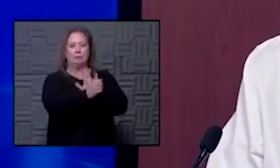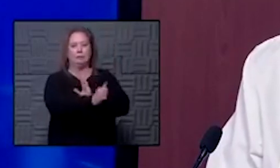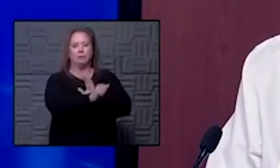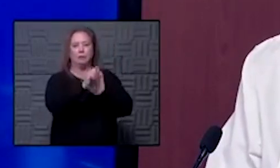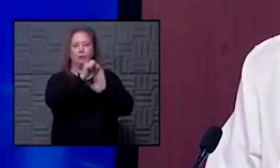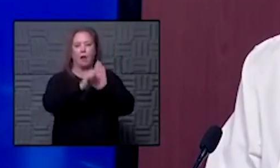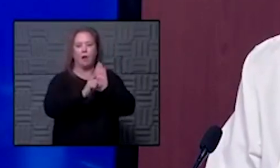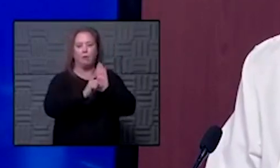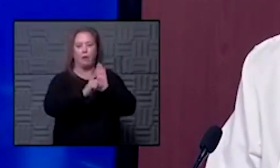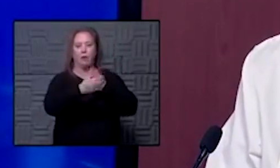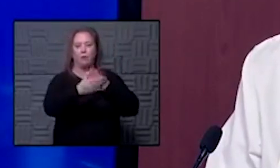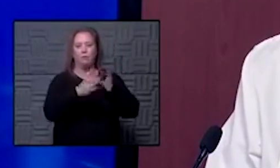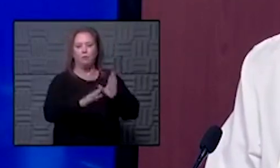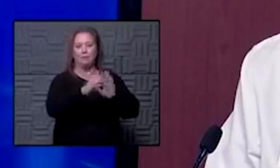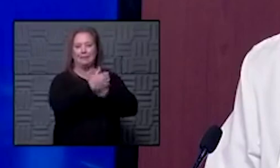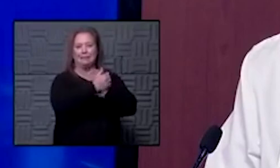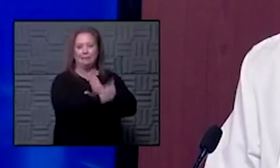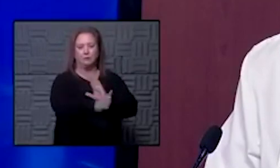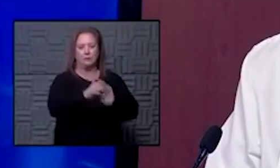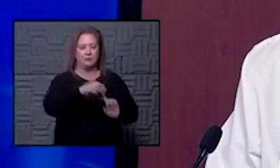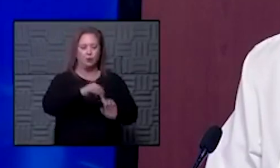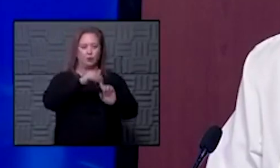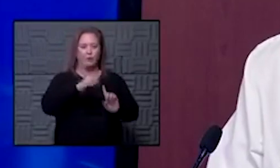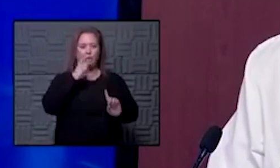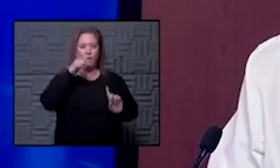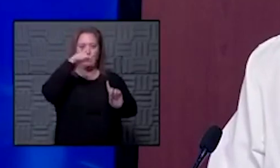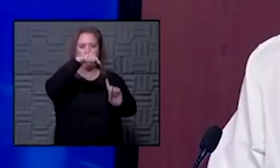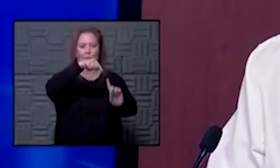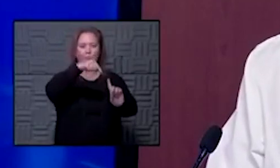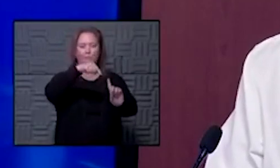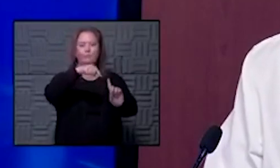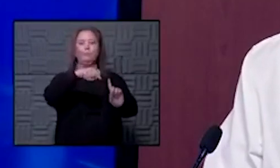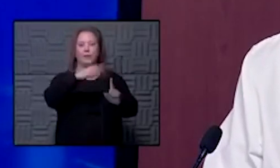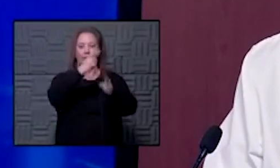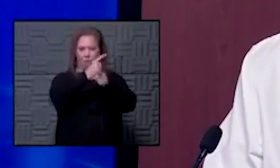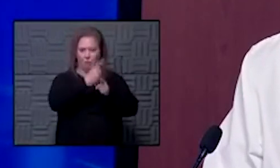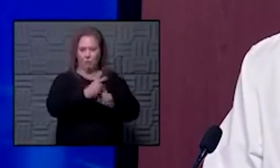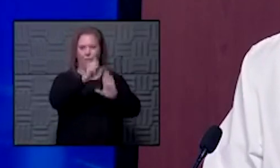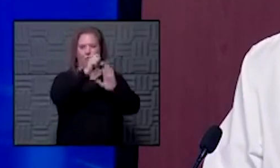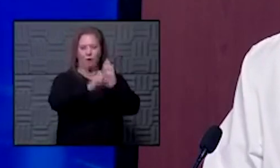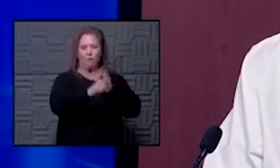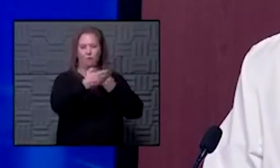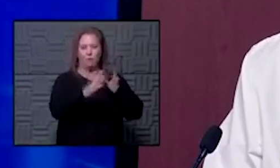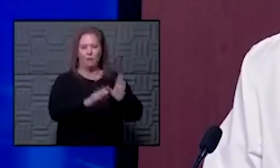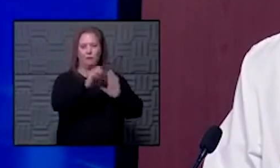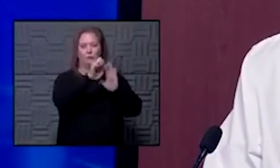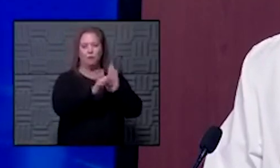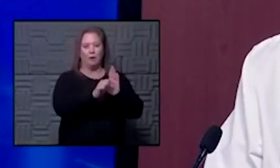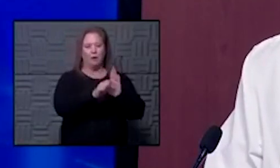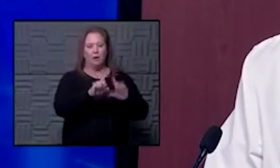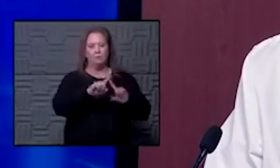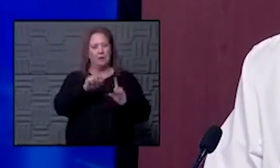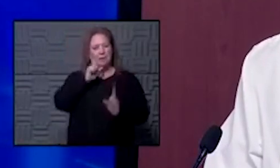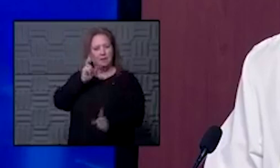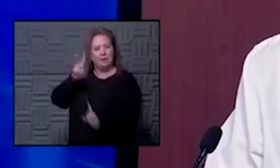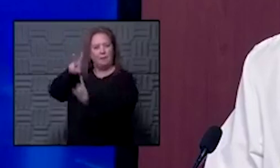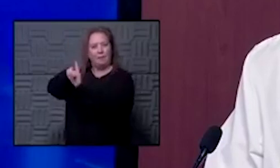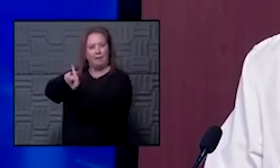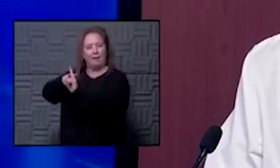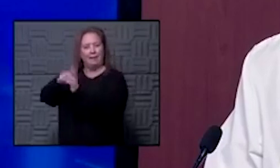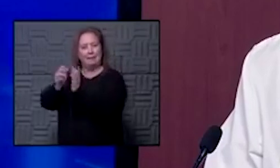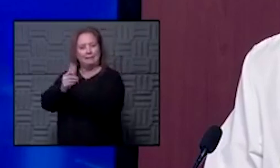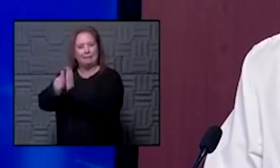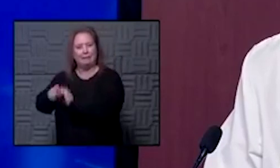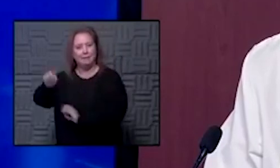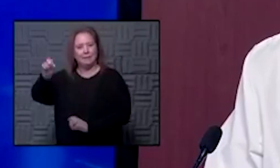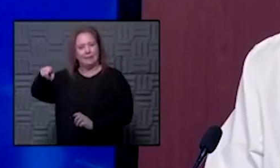that are very unique and very appropriate for the operating room environment during surgery but are not exactly the same set of skills